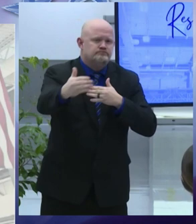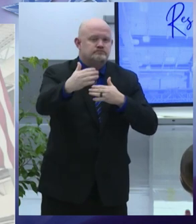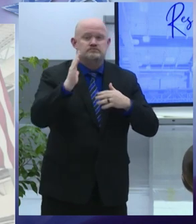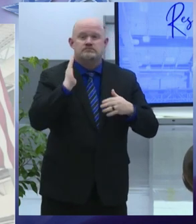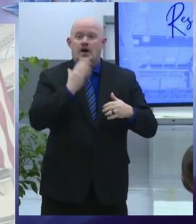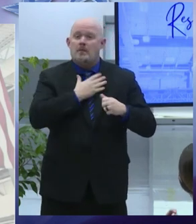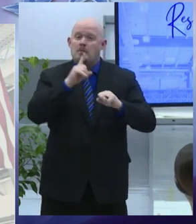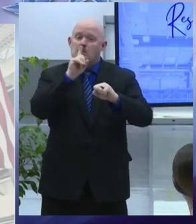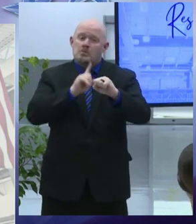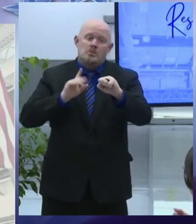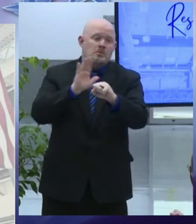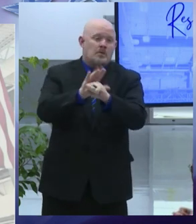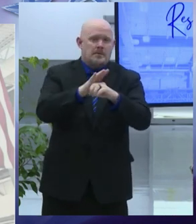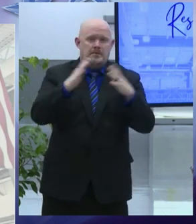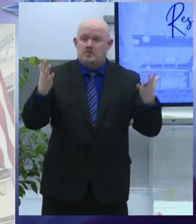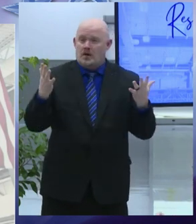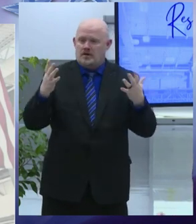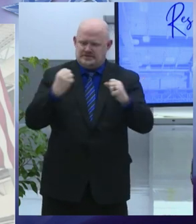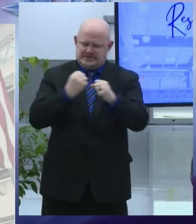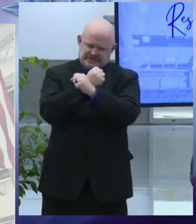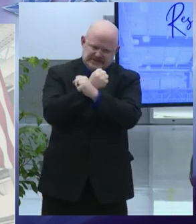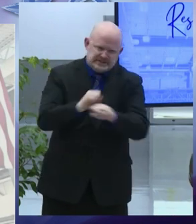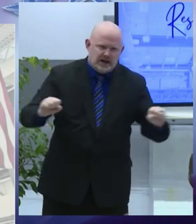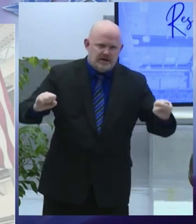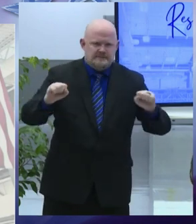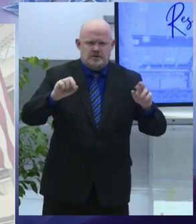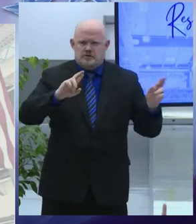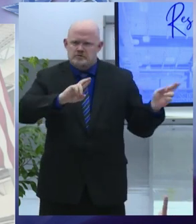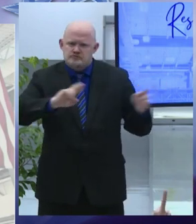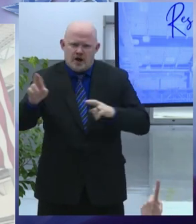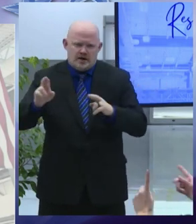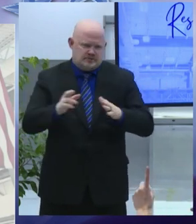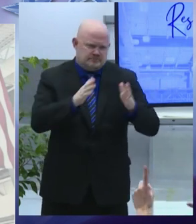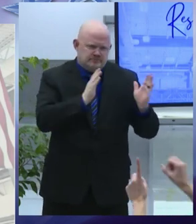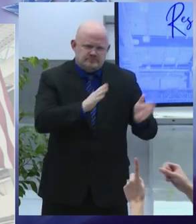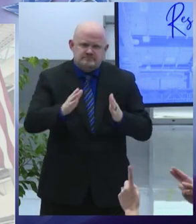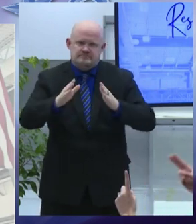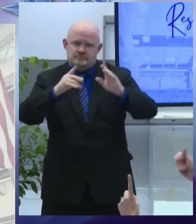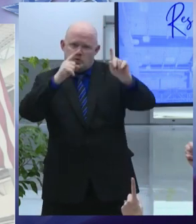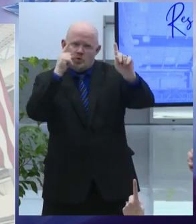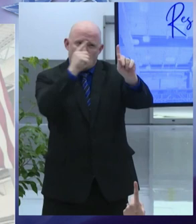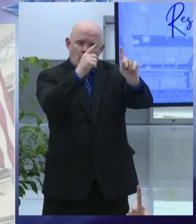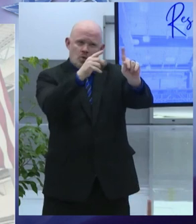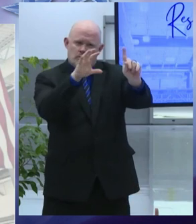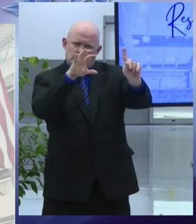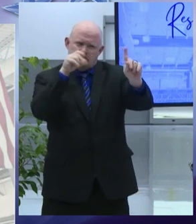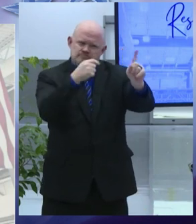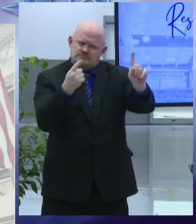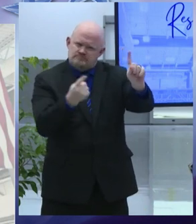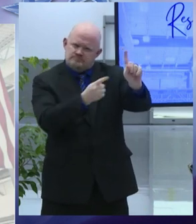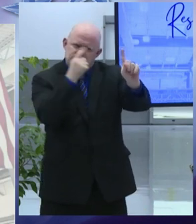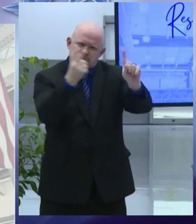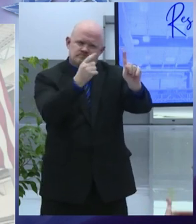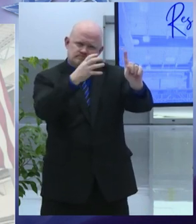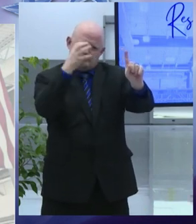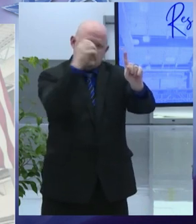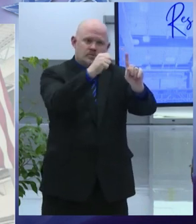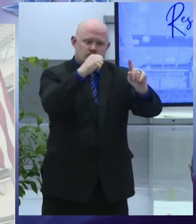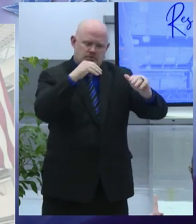and ready with the momentum and capacity to reach higher for greater progress and opportunity for all